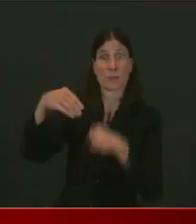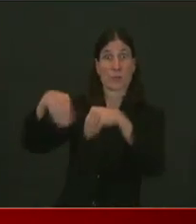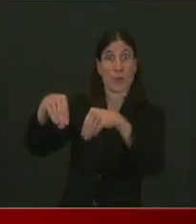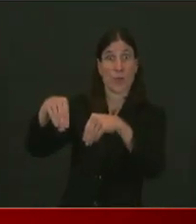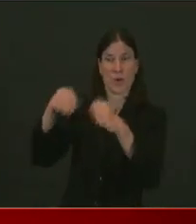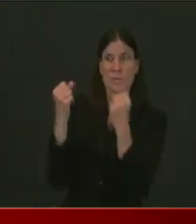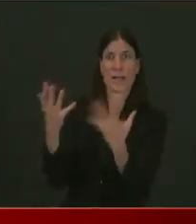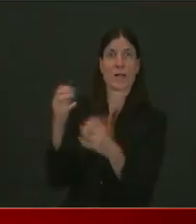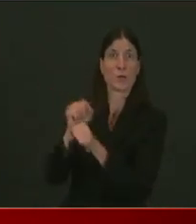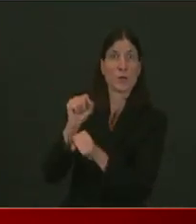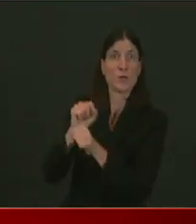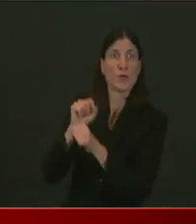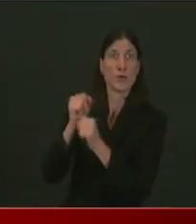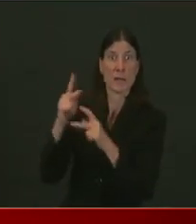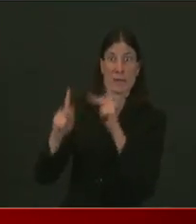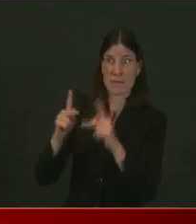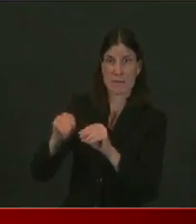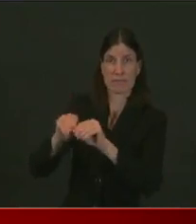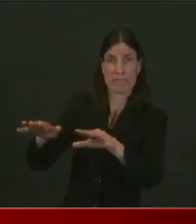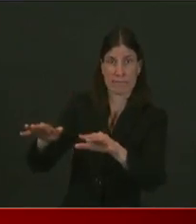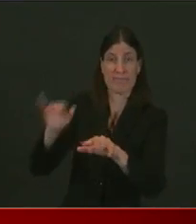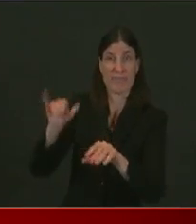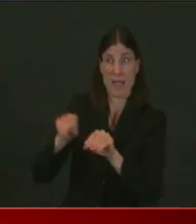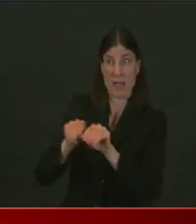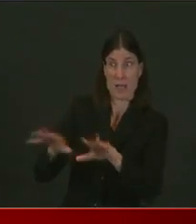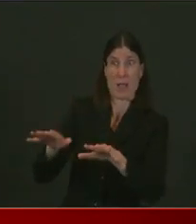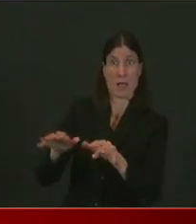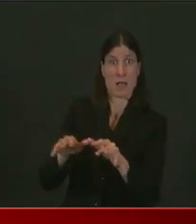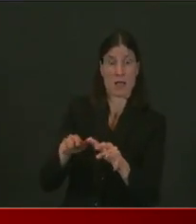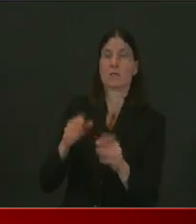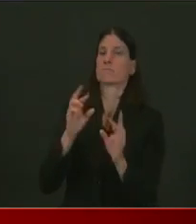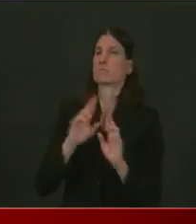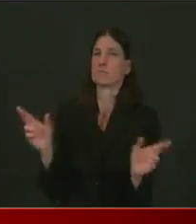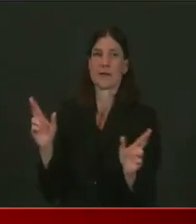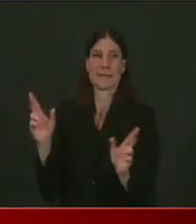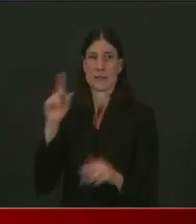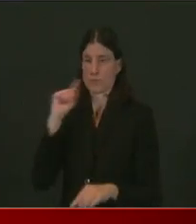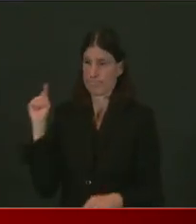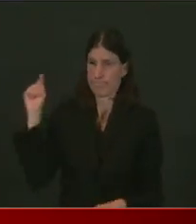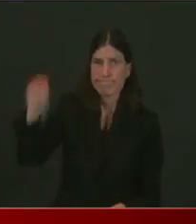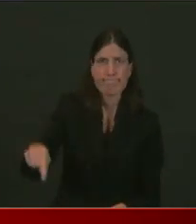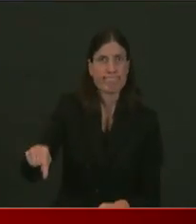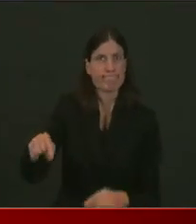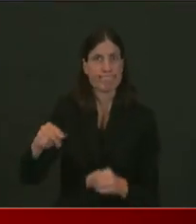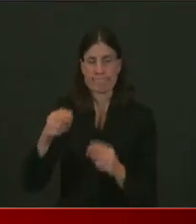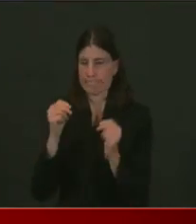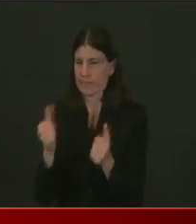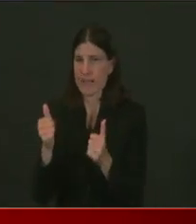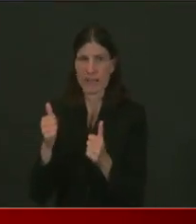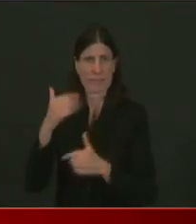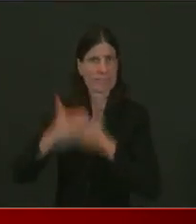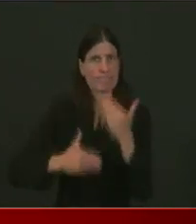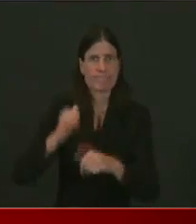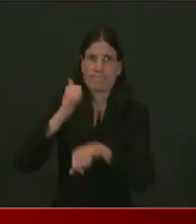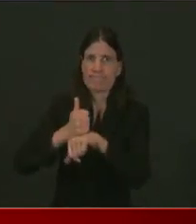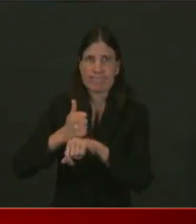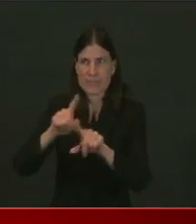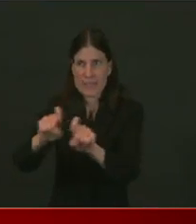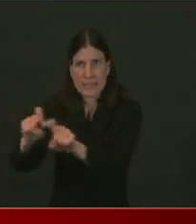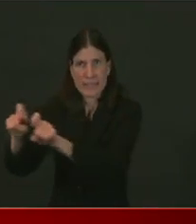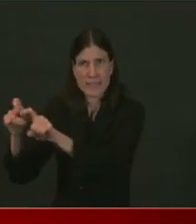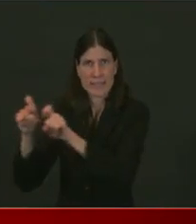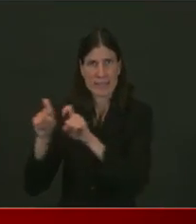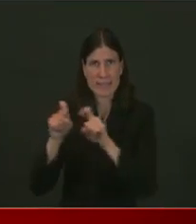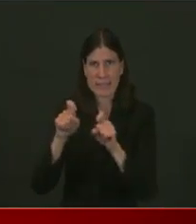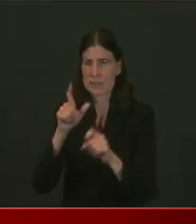for it, though. That's the thing. We'll be there within hours. We will test everybody. We'll do contact tracing, and we'll get folks into